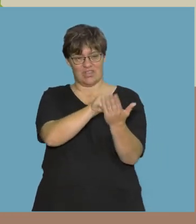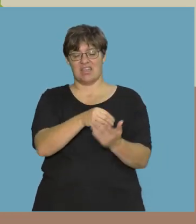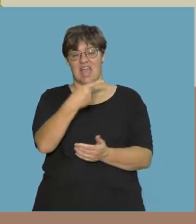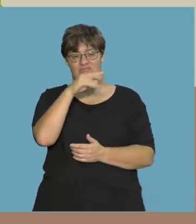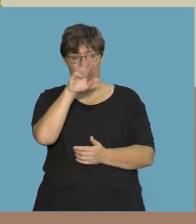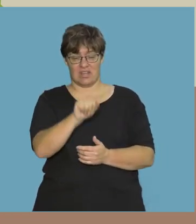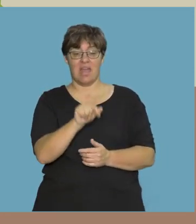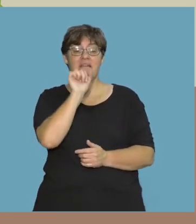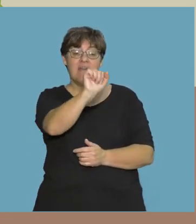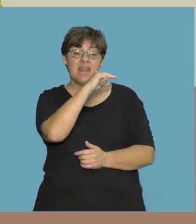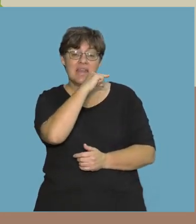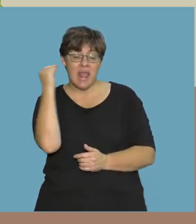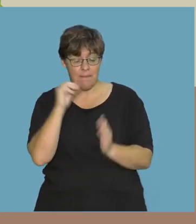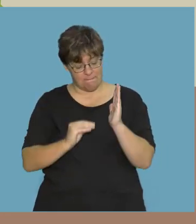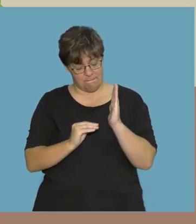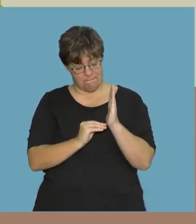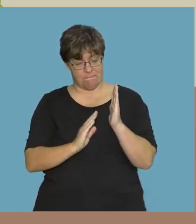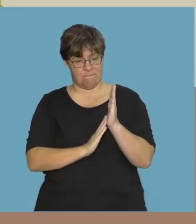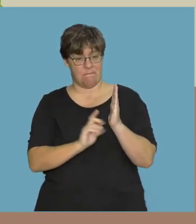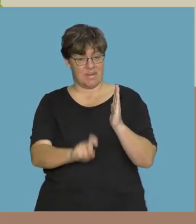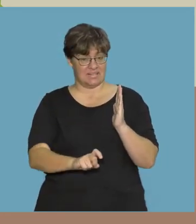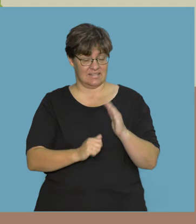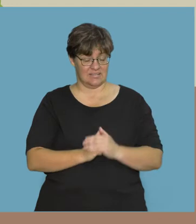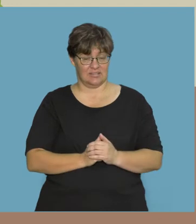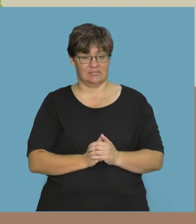page and write his name underneath him.